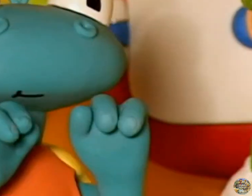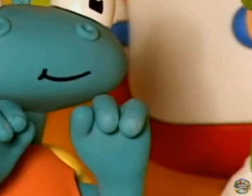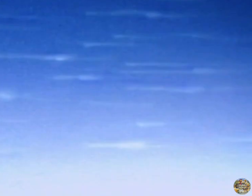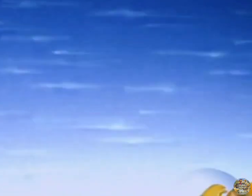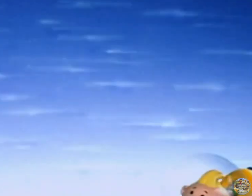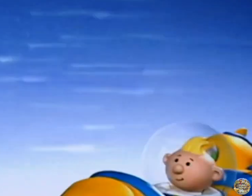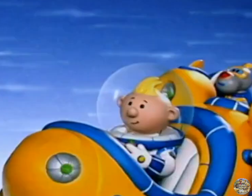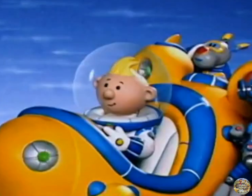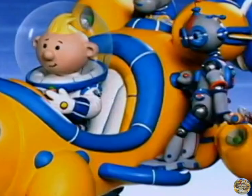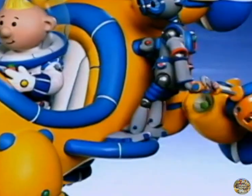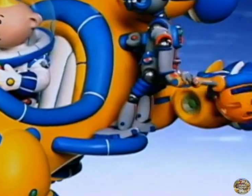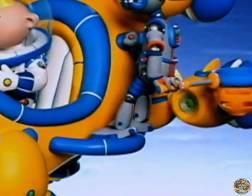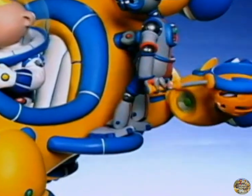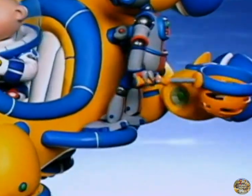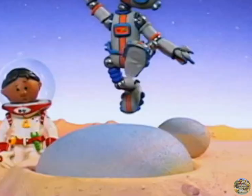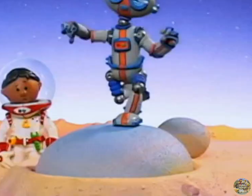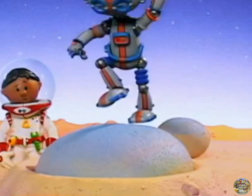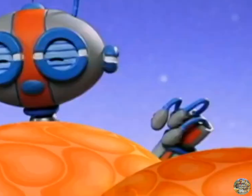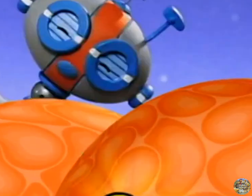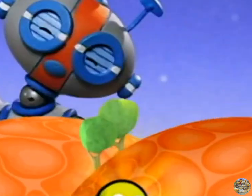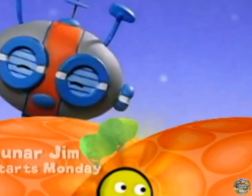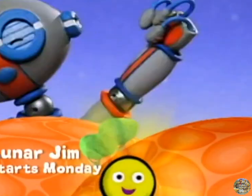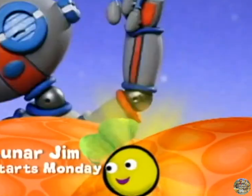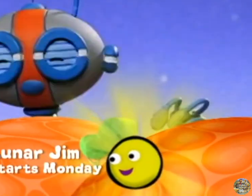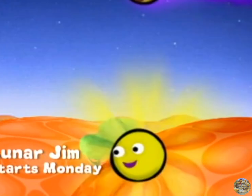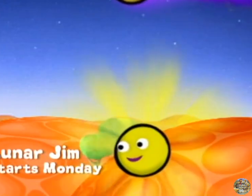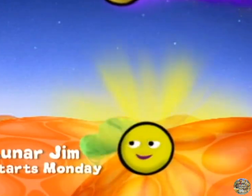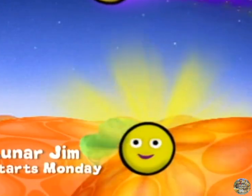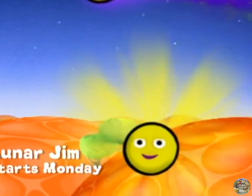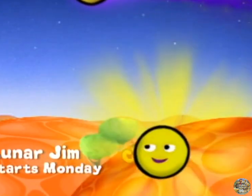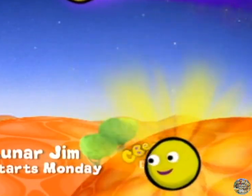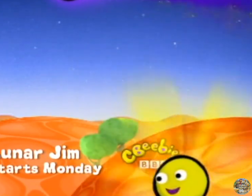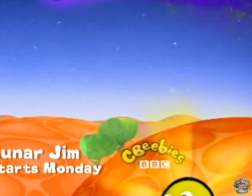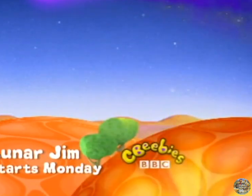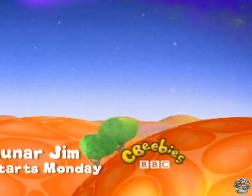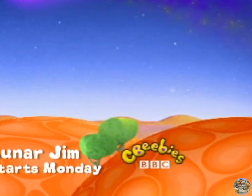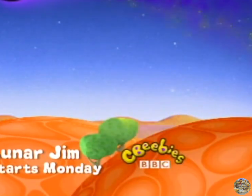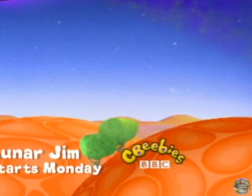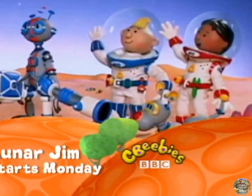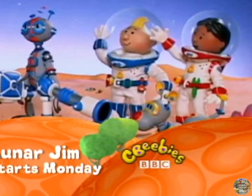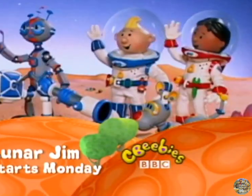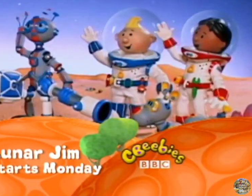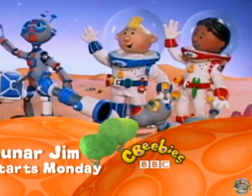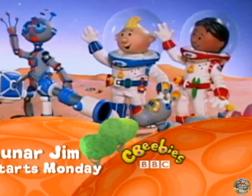Let's get lunar with the brand new series of Lunar Jim Starts Monday at 8.40 on Sea Babies